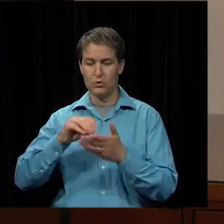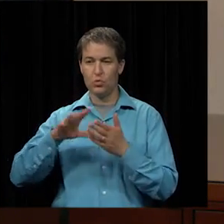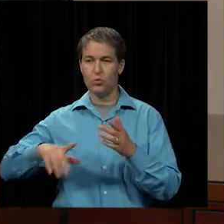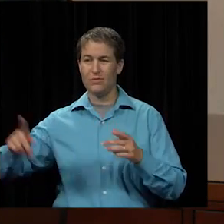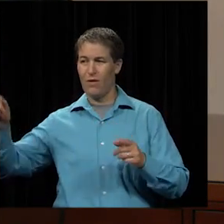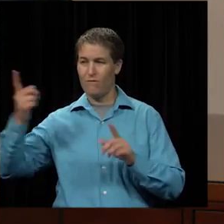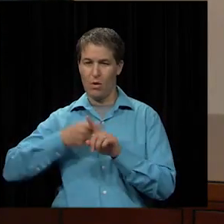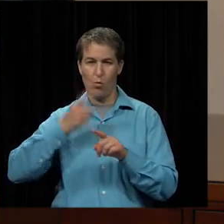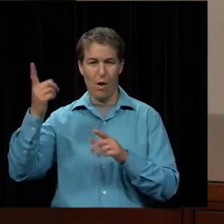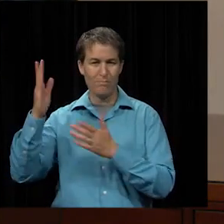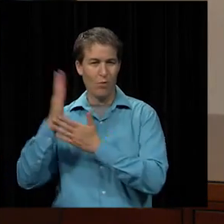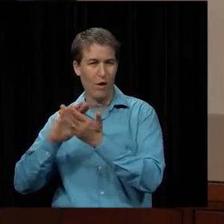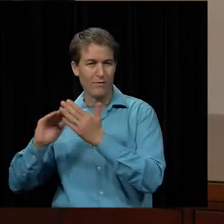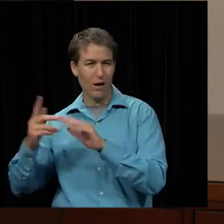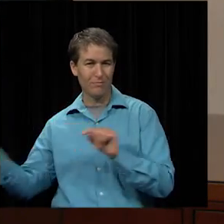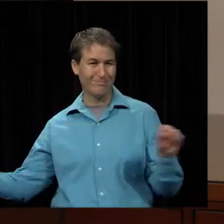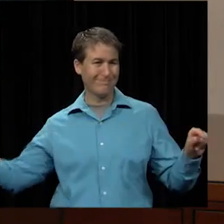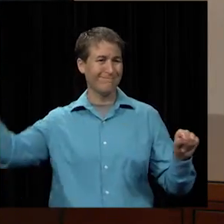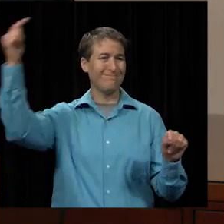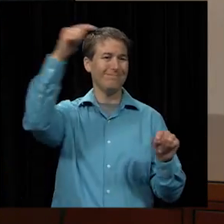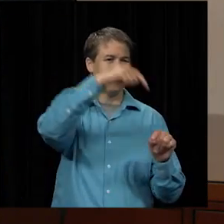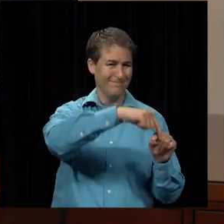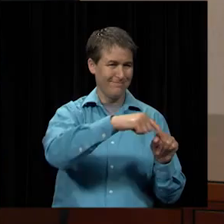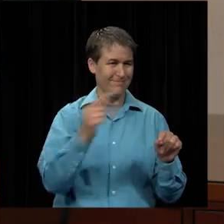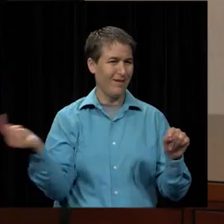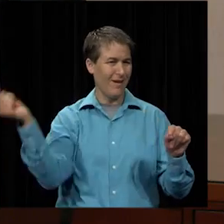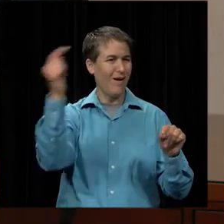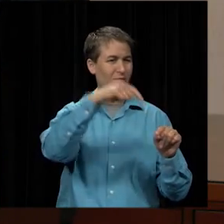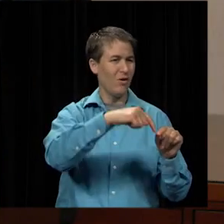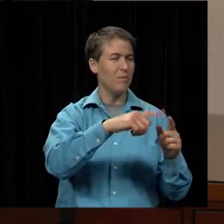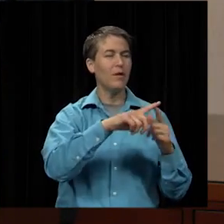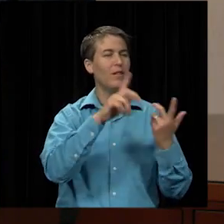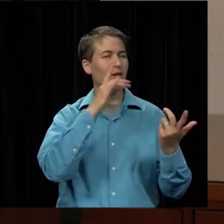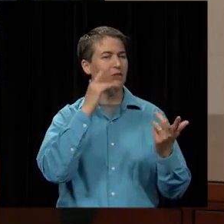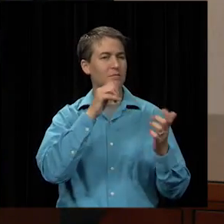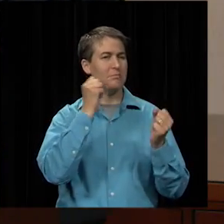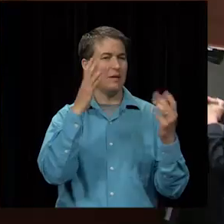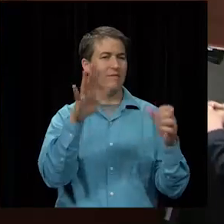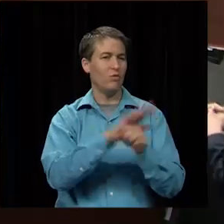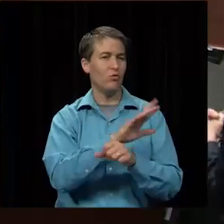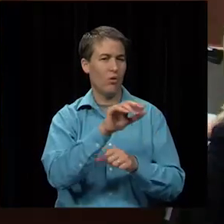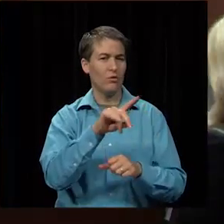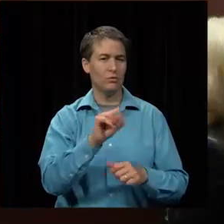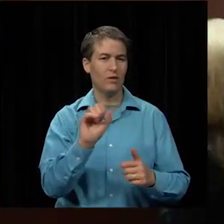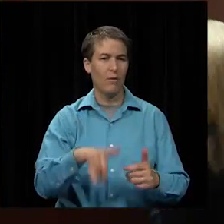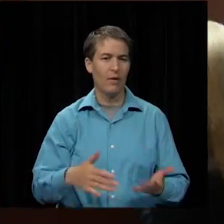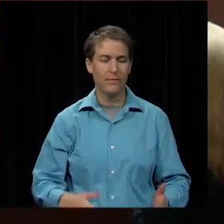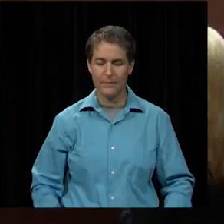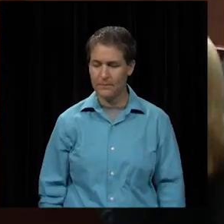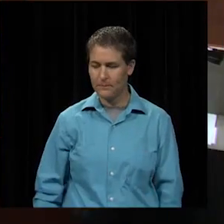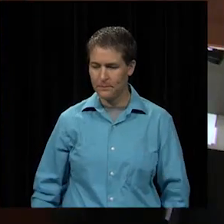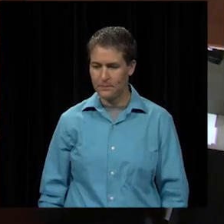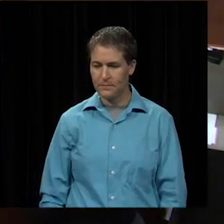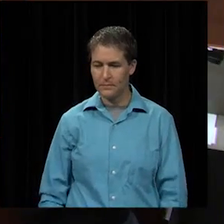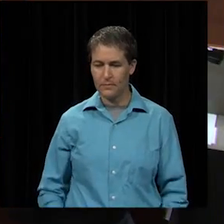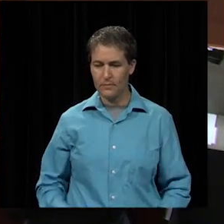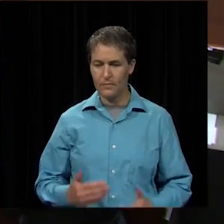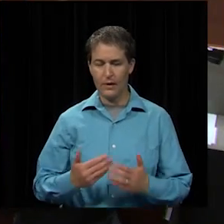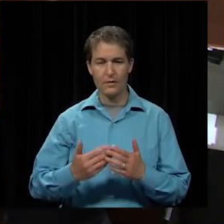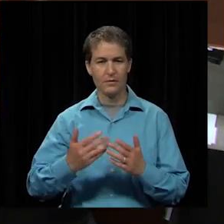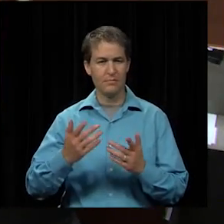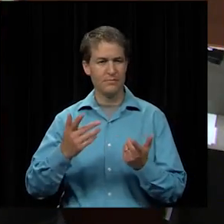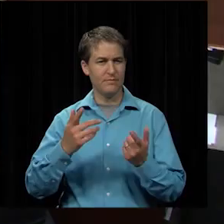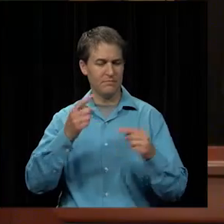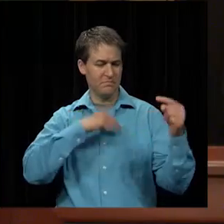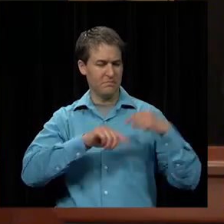so lots of very full routes running yeah long already and just back to the pay rider